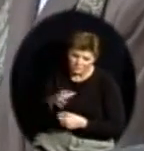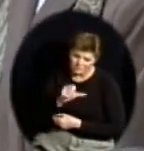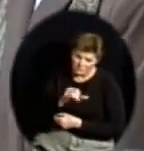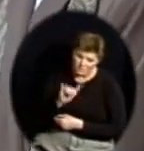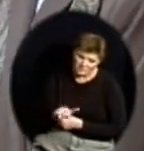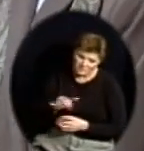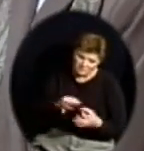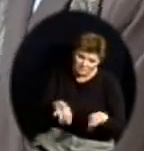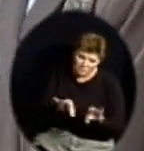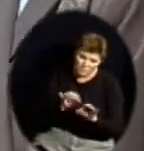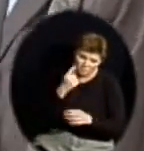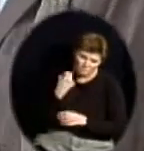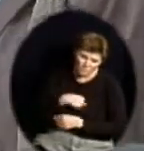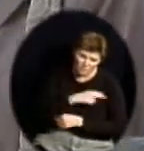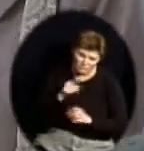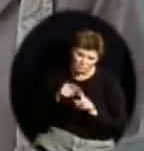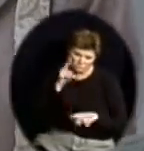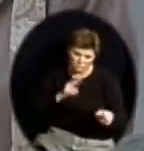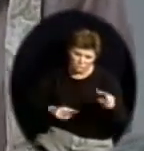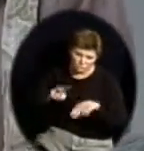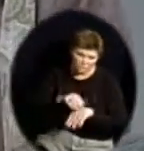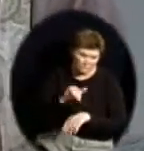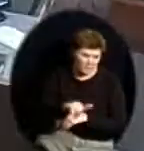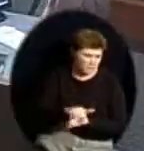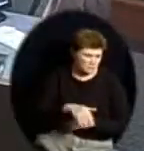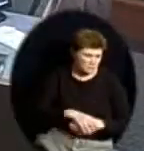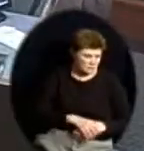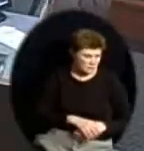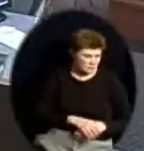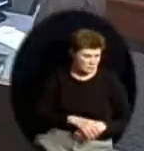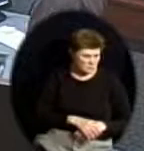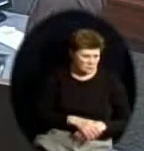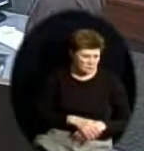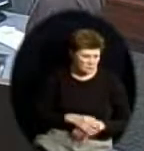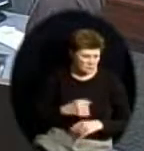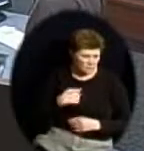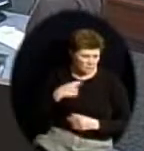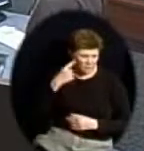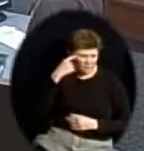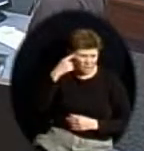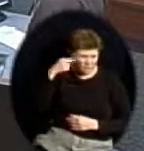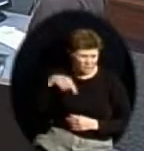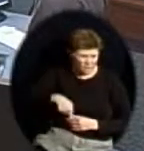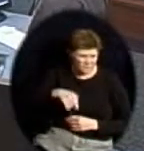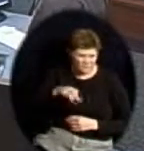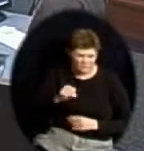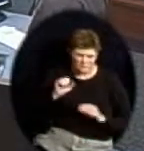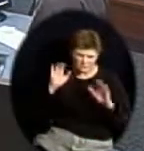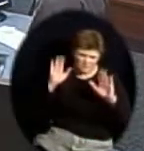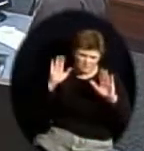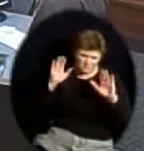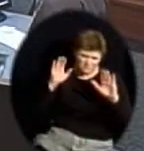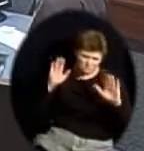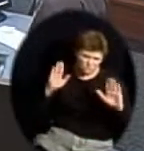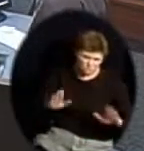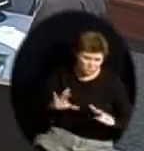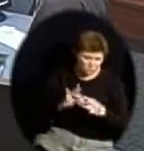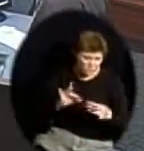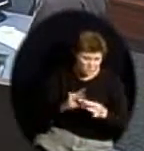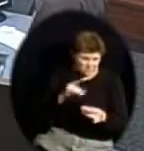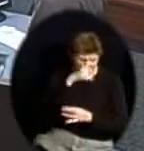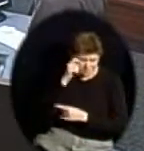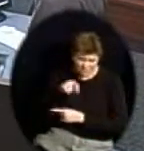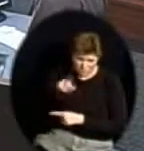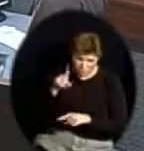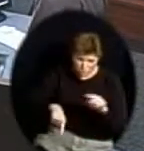us to look at. I know several of you have. Dr. All just whispered to me, but I think it's a great statement. If you can't speak the language at that level, you're affecting all those